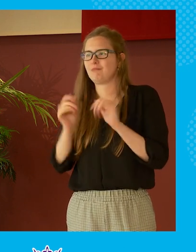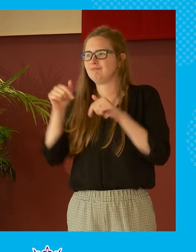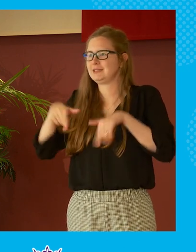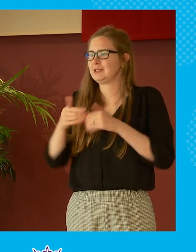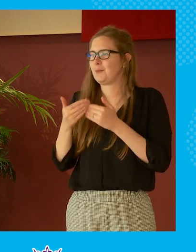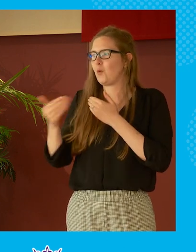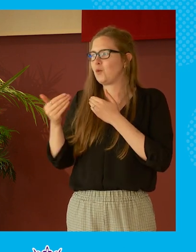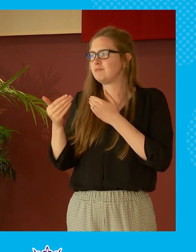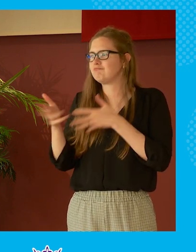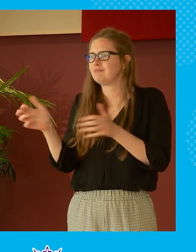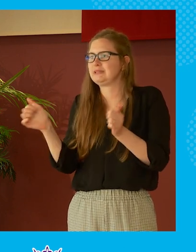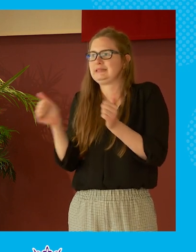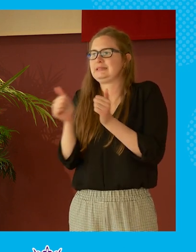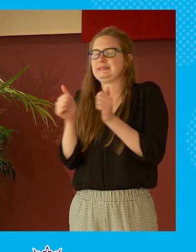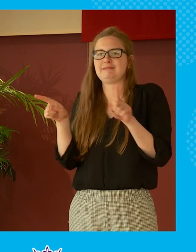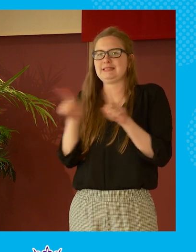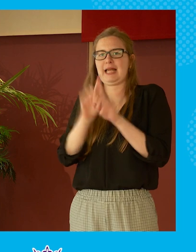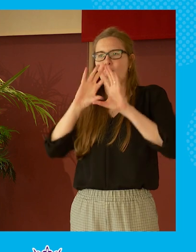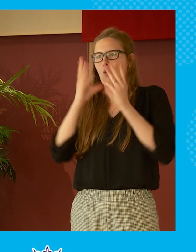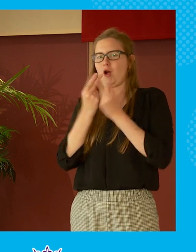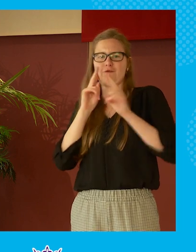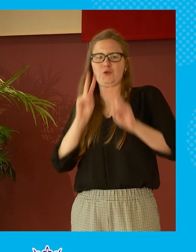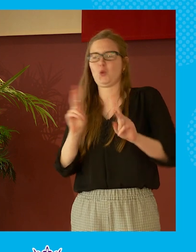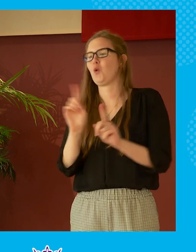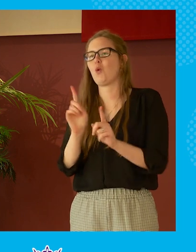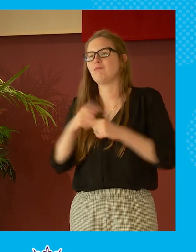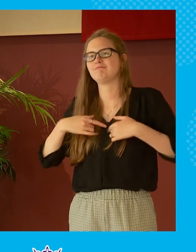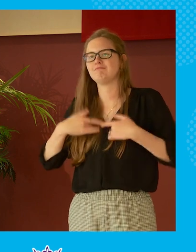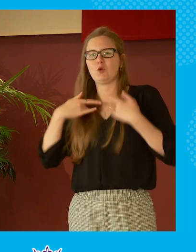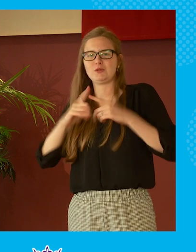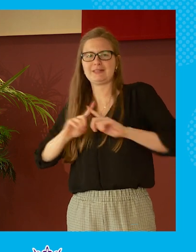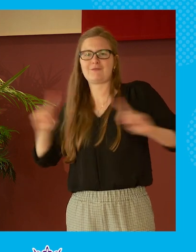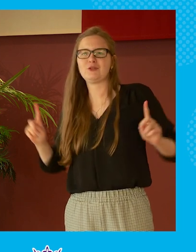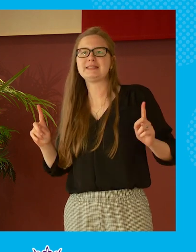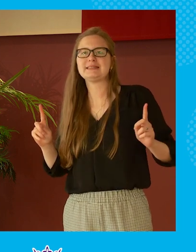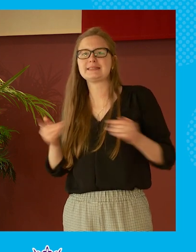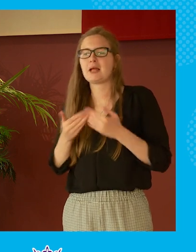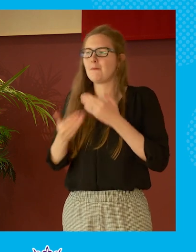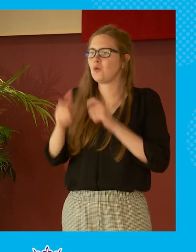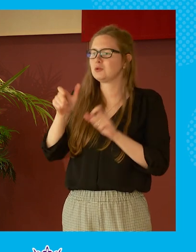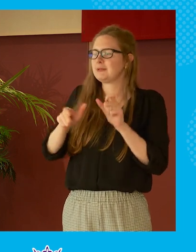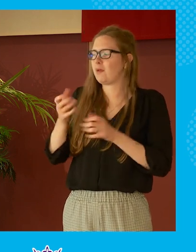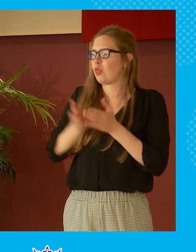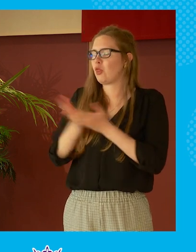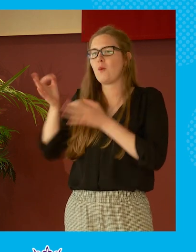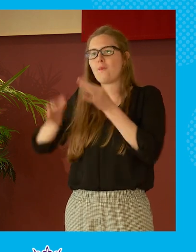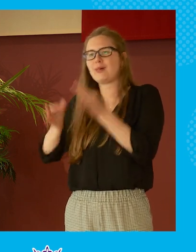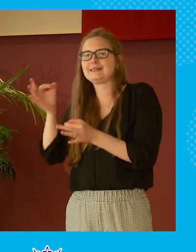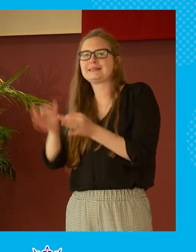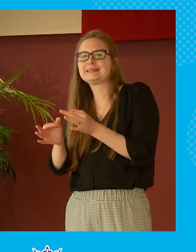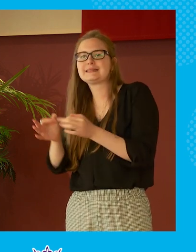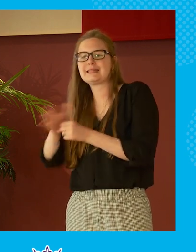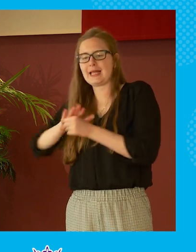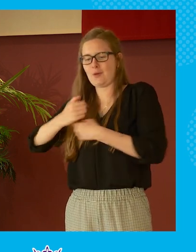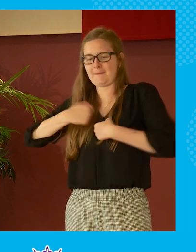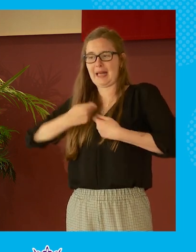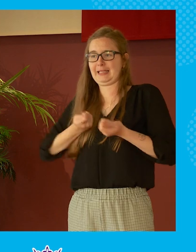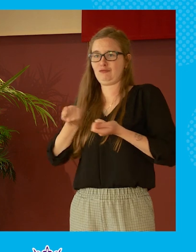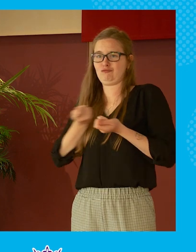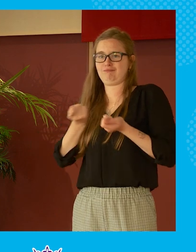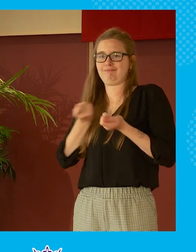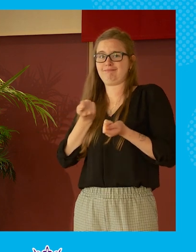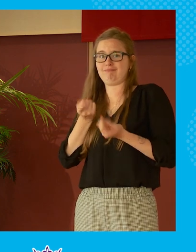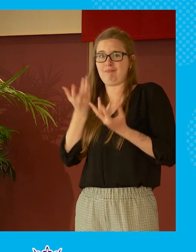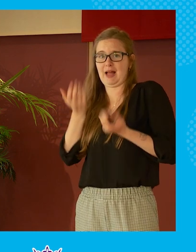places going to have exactly the same world view but fundamentally and fundamentally most people in in politics which is obviously the area i'm operating in